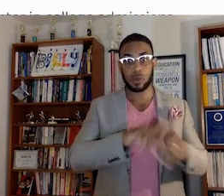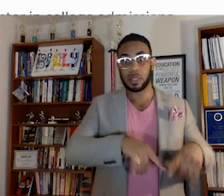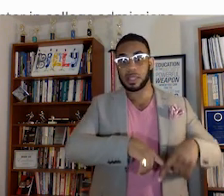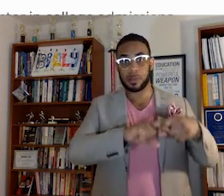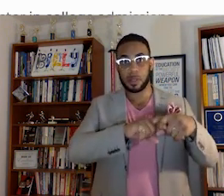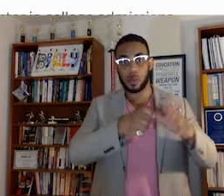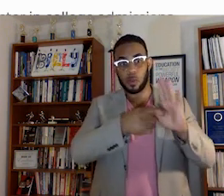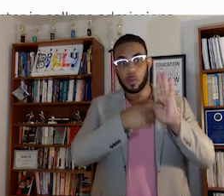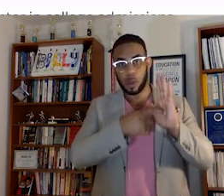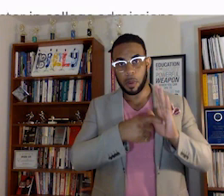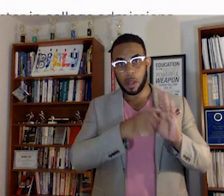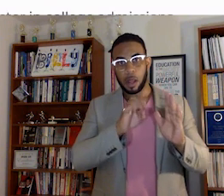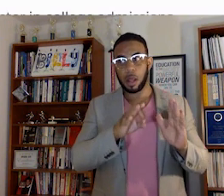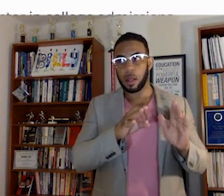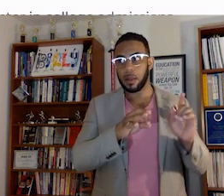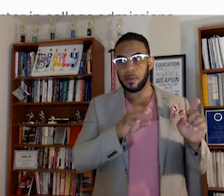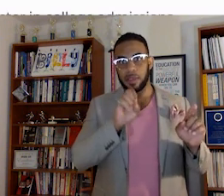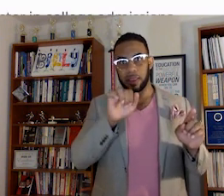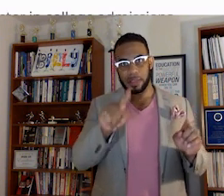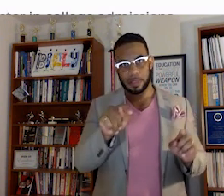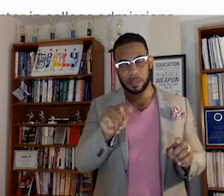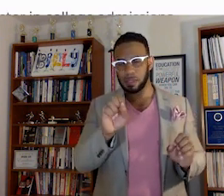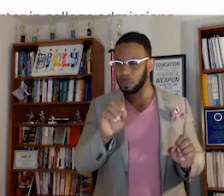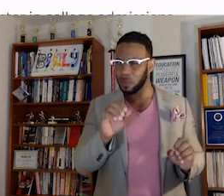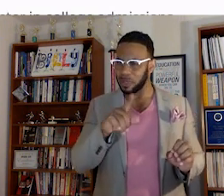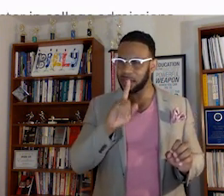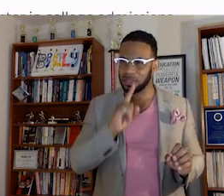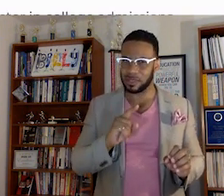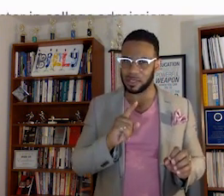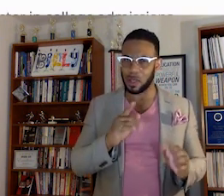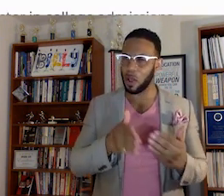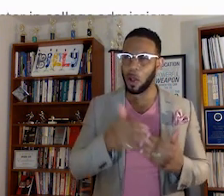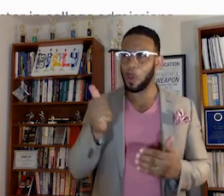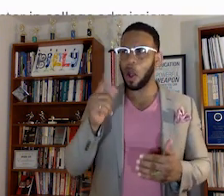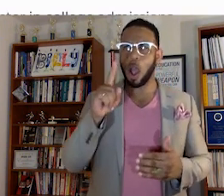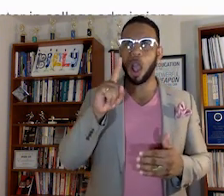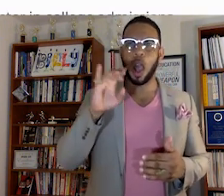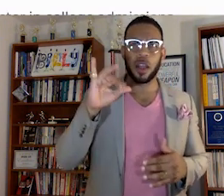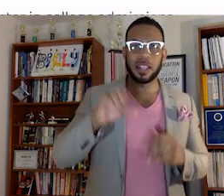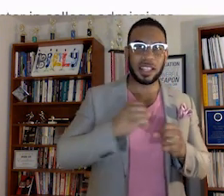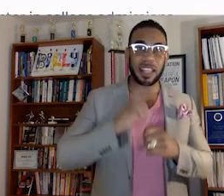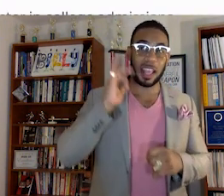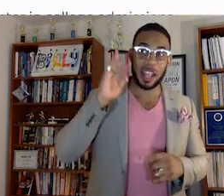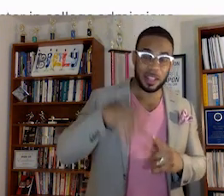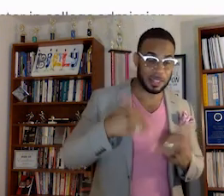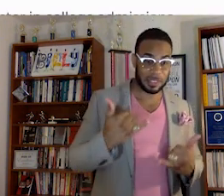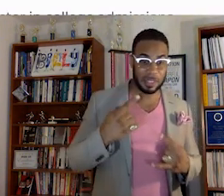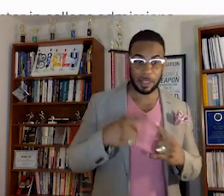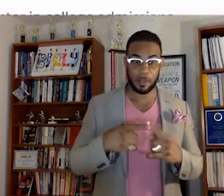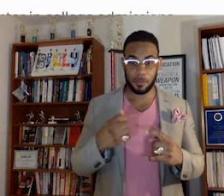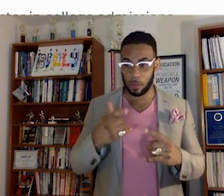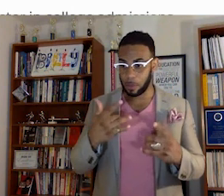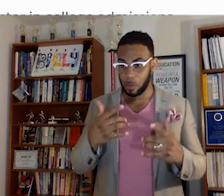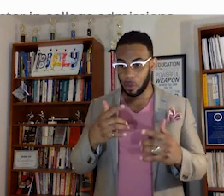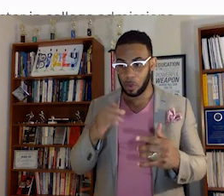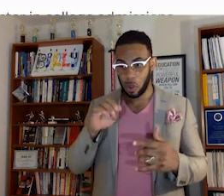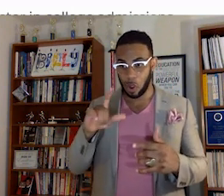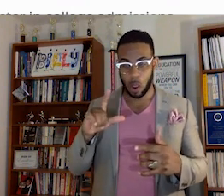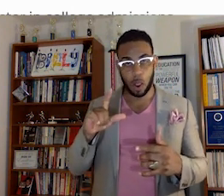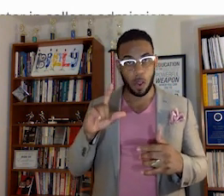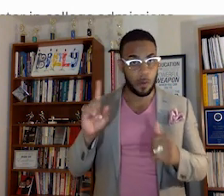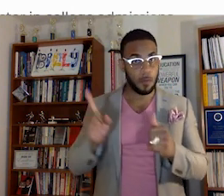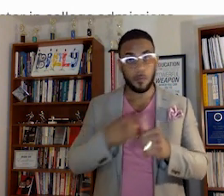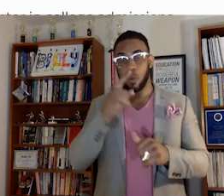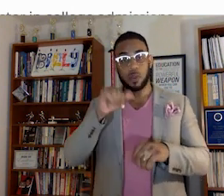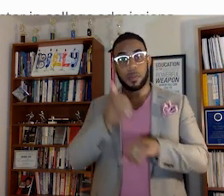the requirement of the SAT, so this is almost 100 years to the date from when Carl Brigham